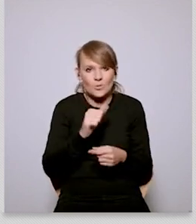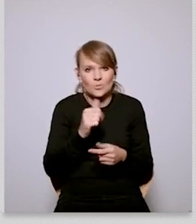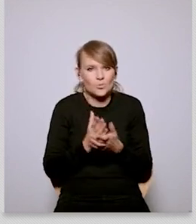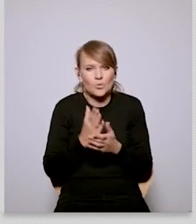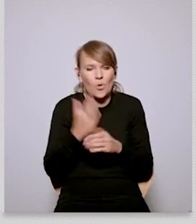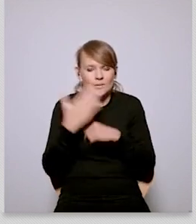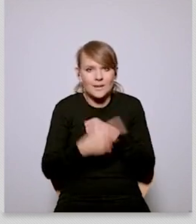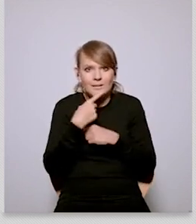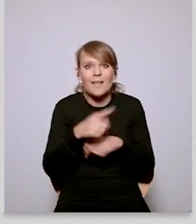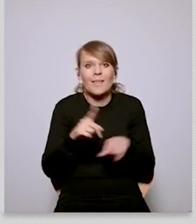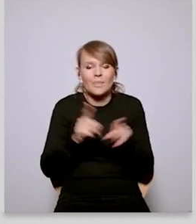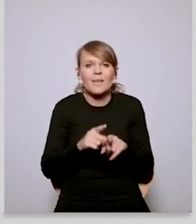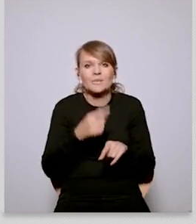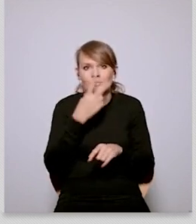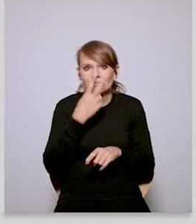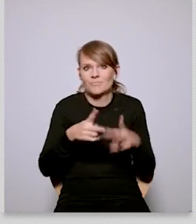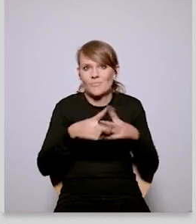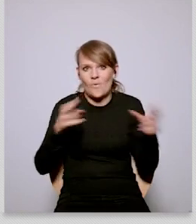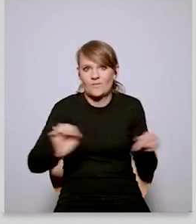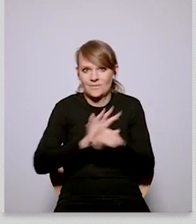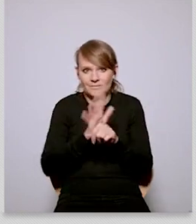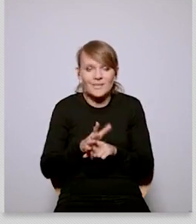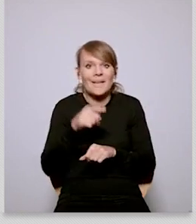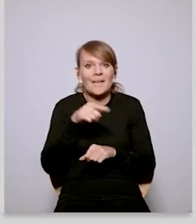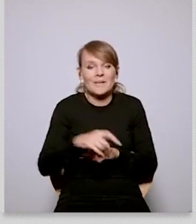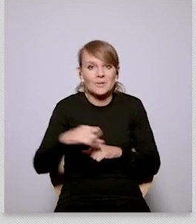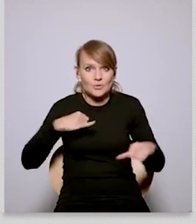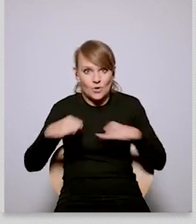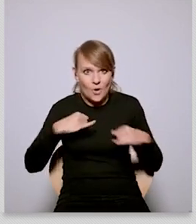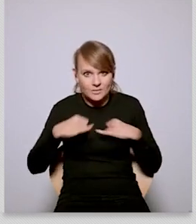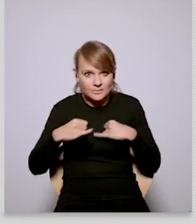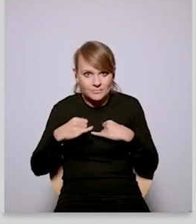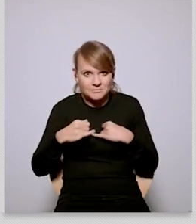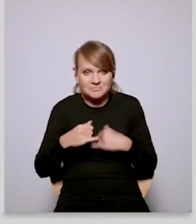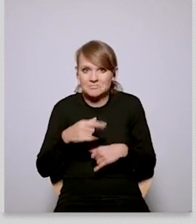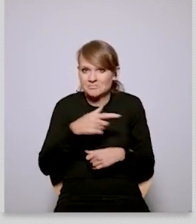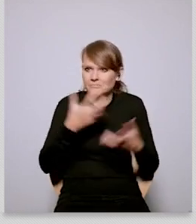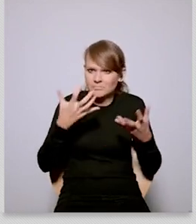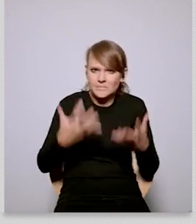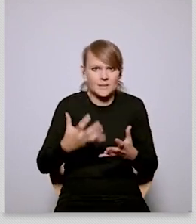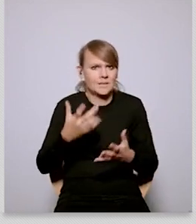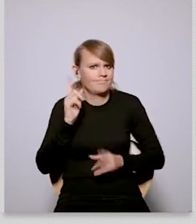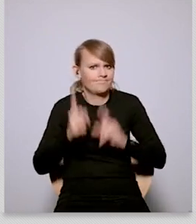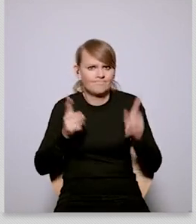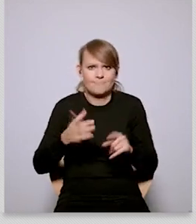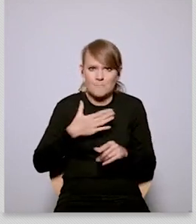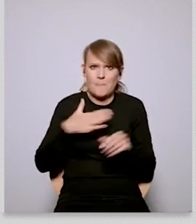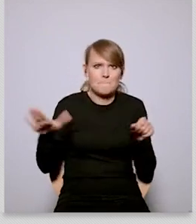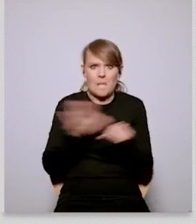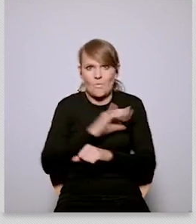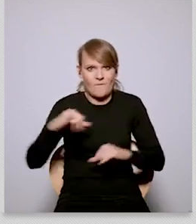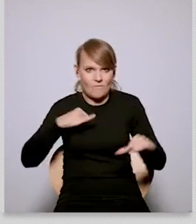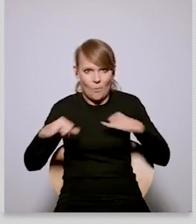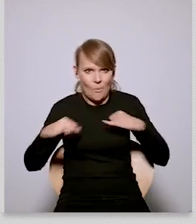now my very last sentence we also have an important lesson to learn and that is the pandemic so the current